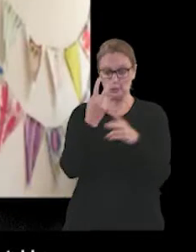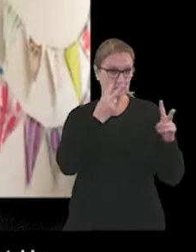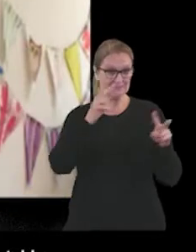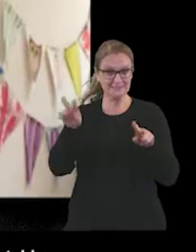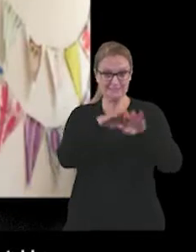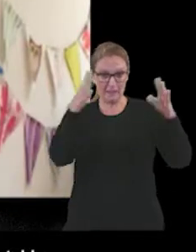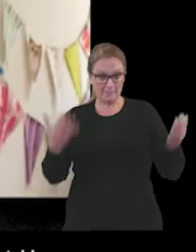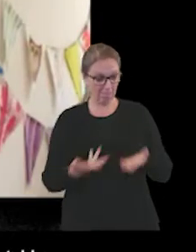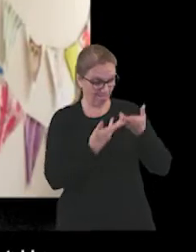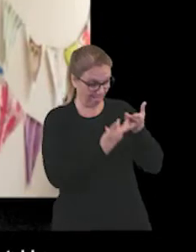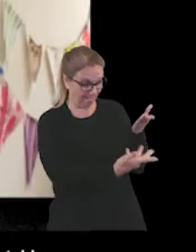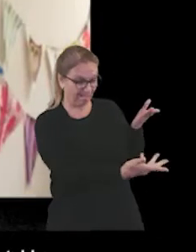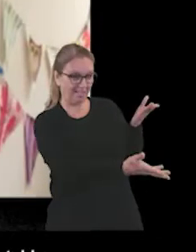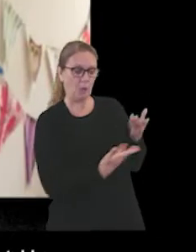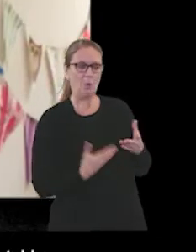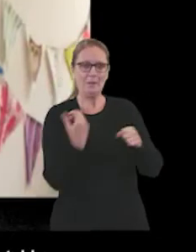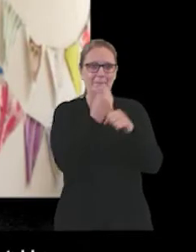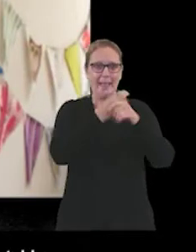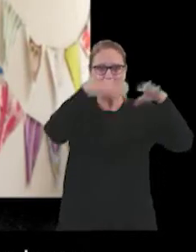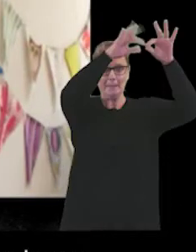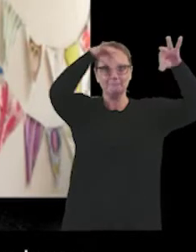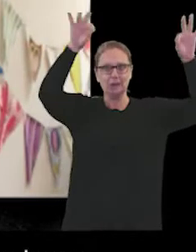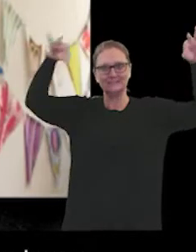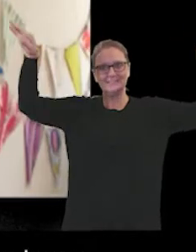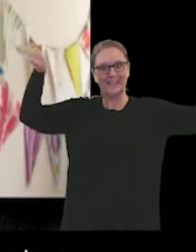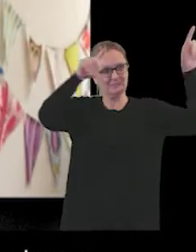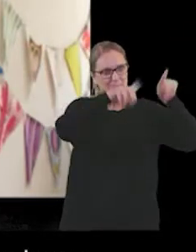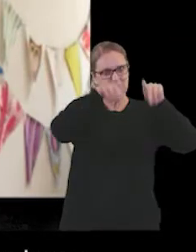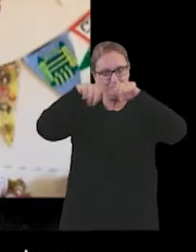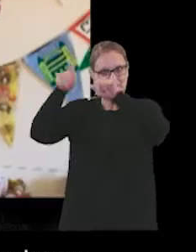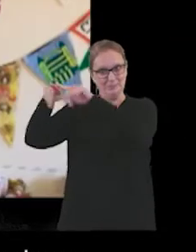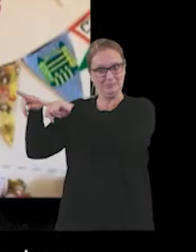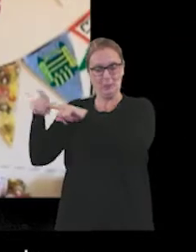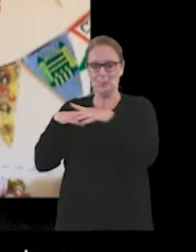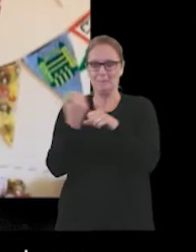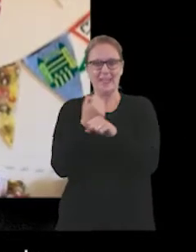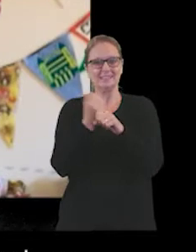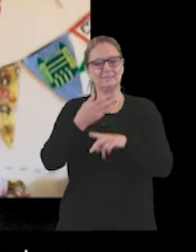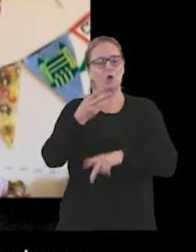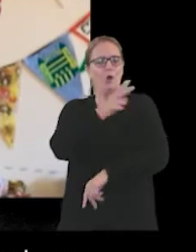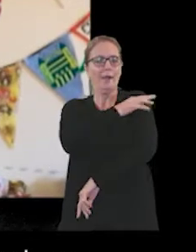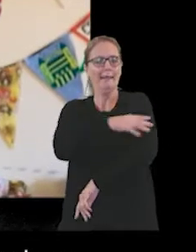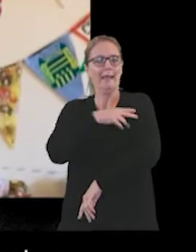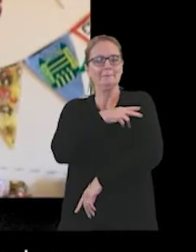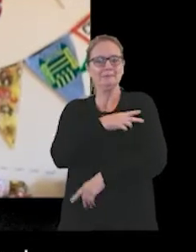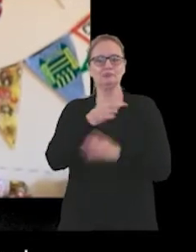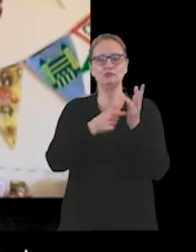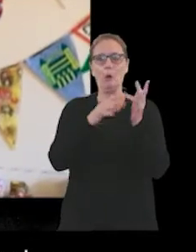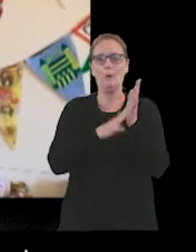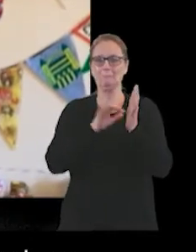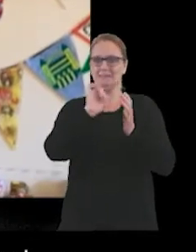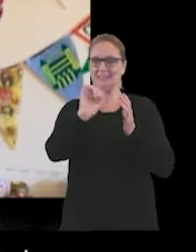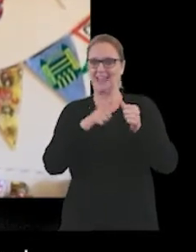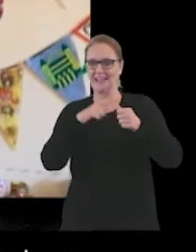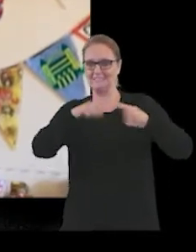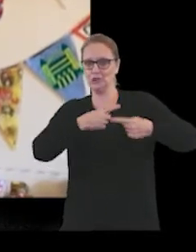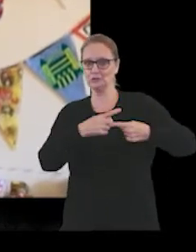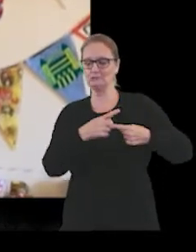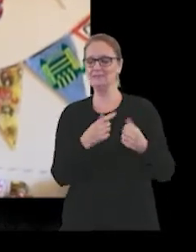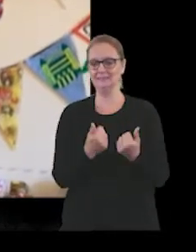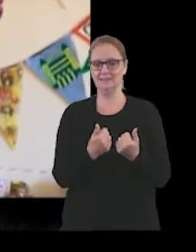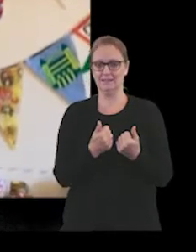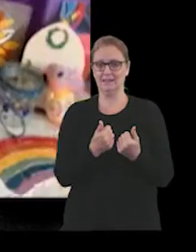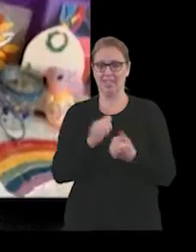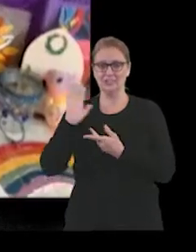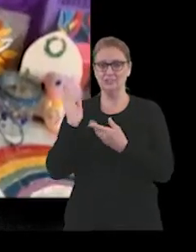table, we also made bunting. We made 100 pieces of bunting for Captain Tom's anniversary. All the service users and the